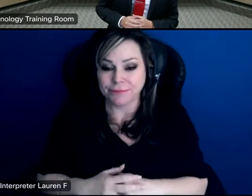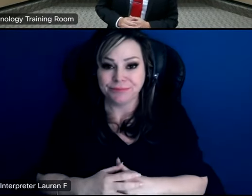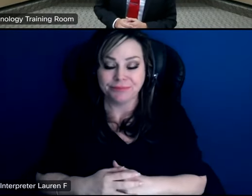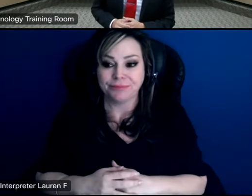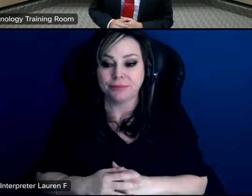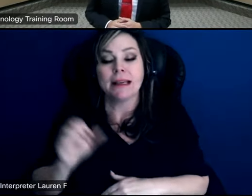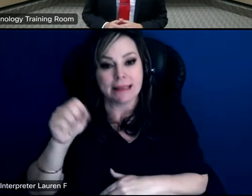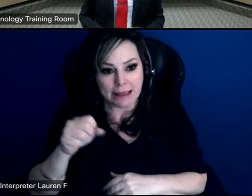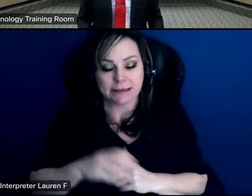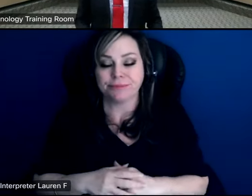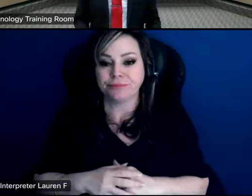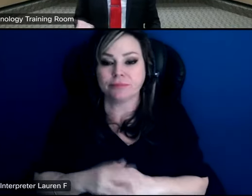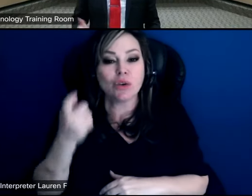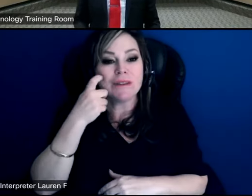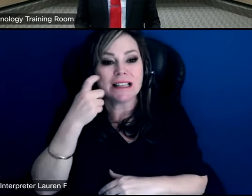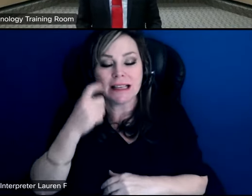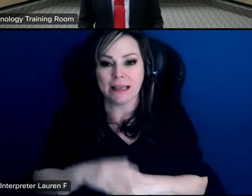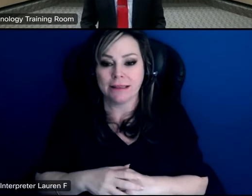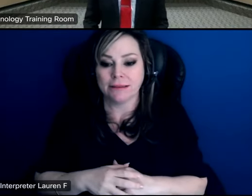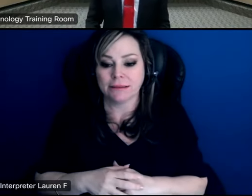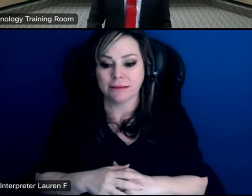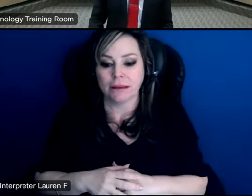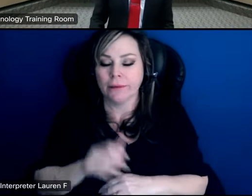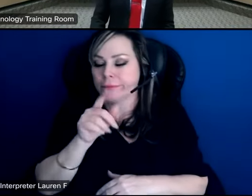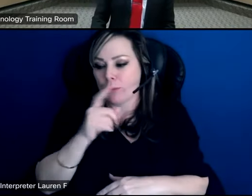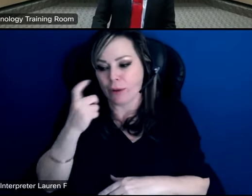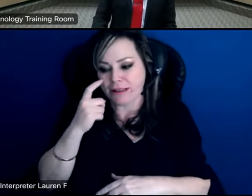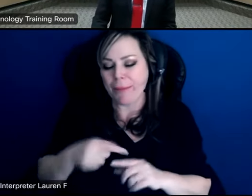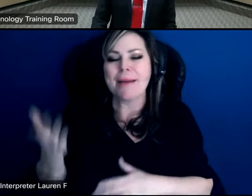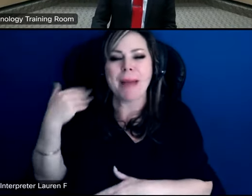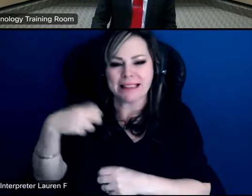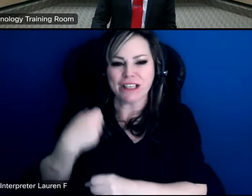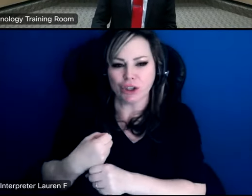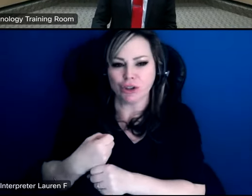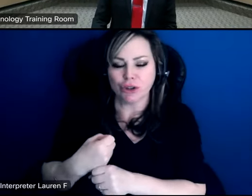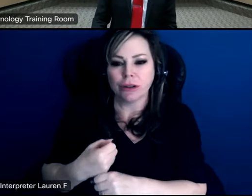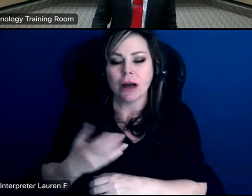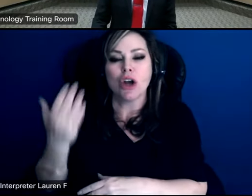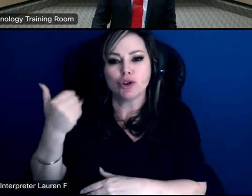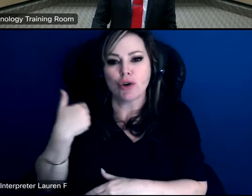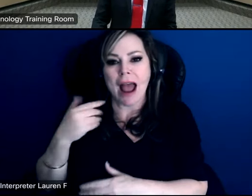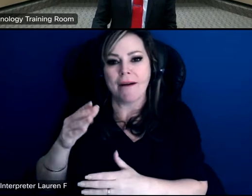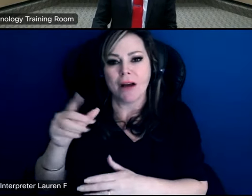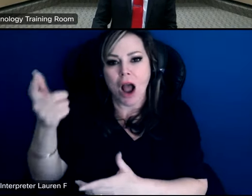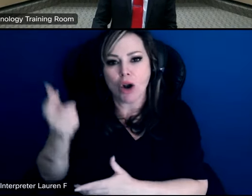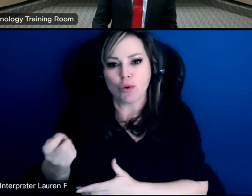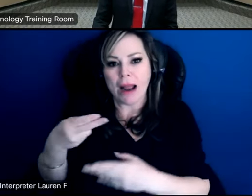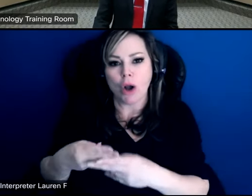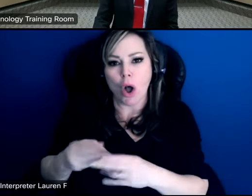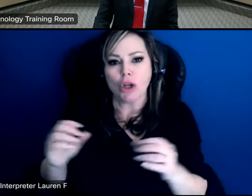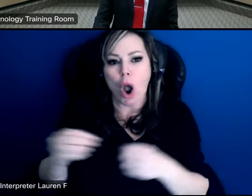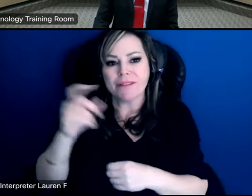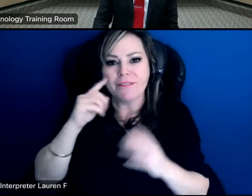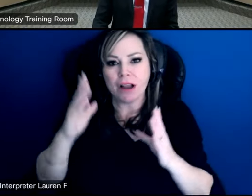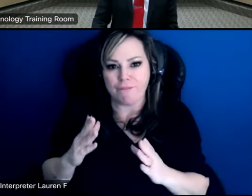yes uh recently or i shouldn't say recently but in past years we used to have a grant called the office of the governor grant that